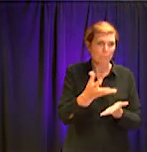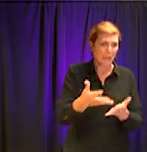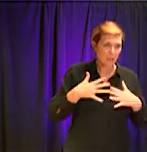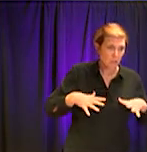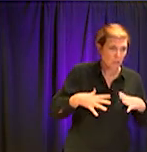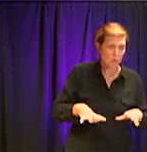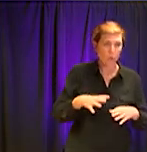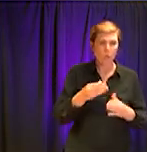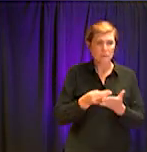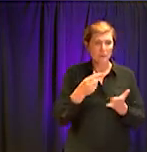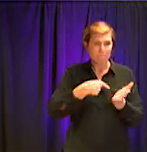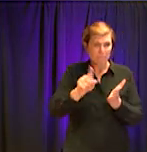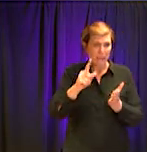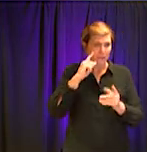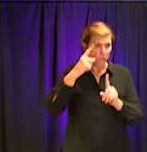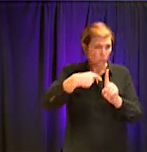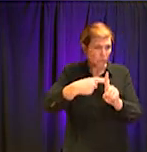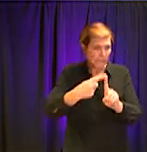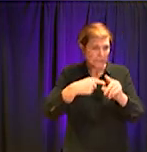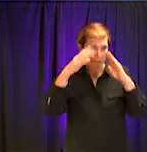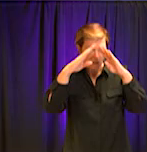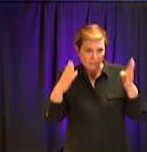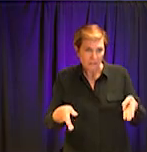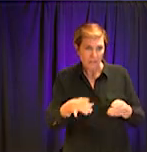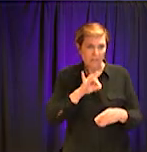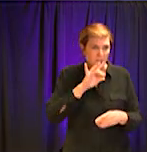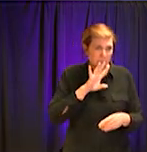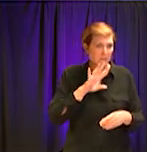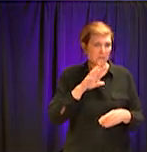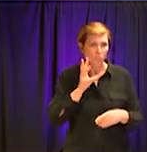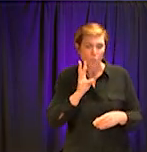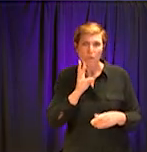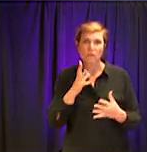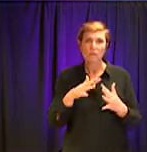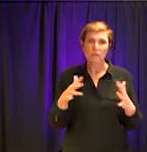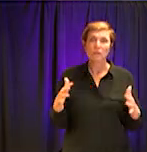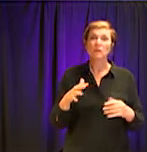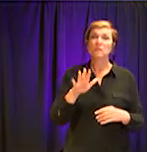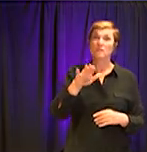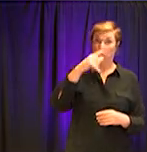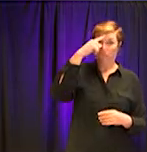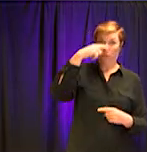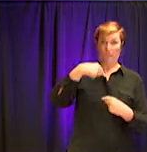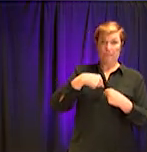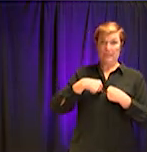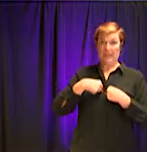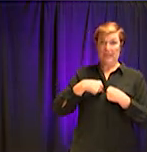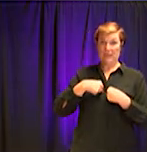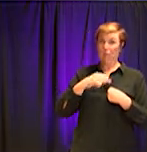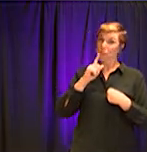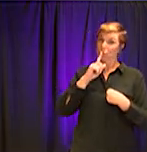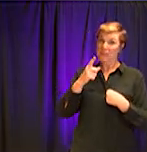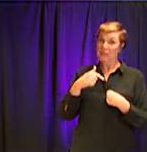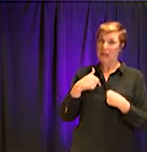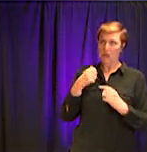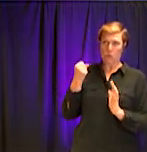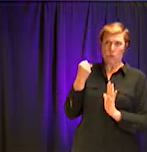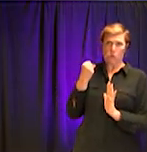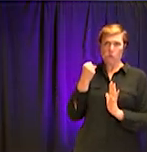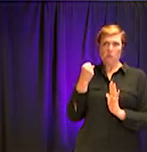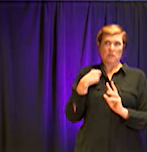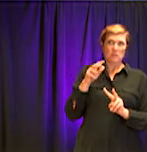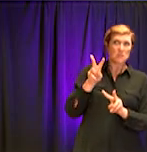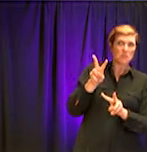what part of the, uh, thinking for me was waiting for the federal government to move to provide